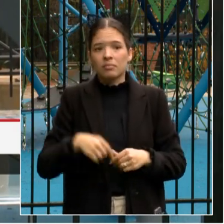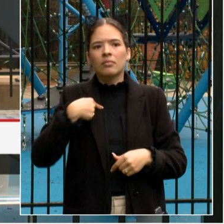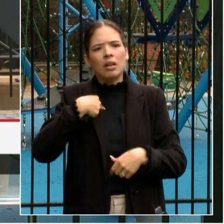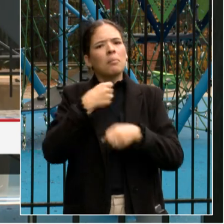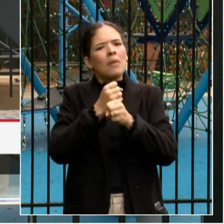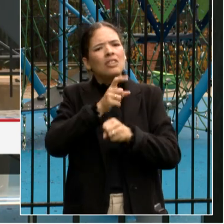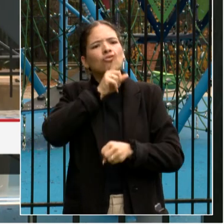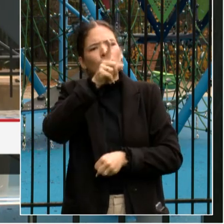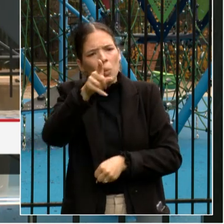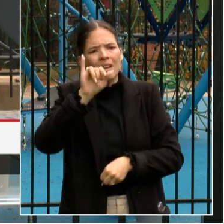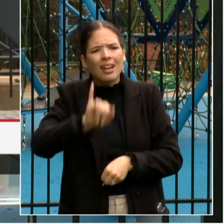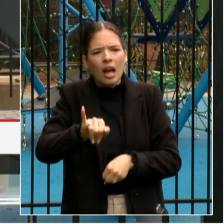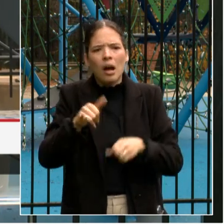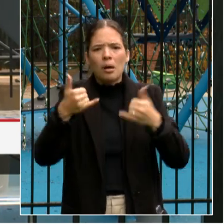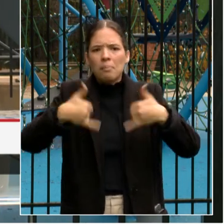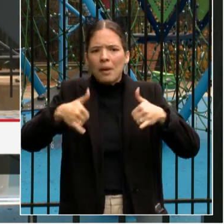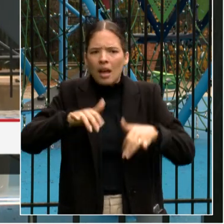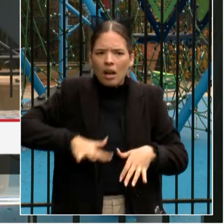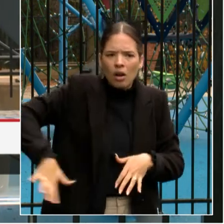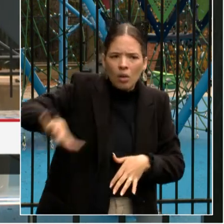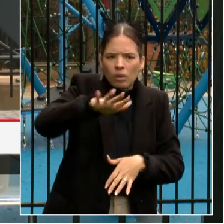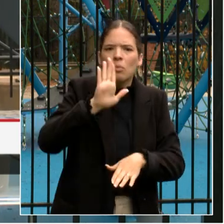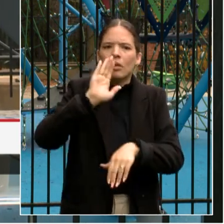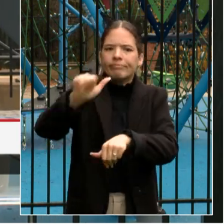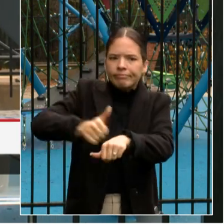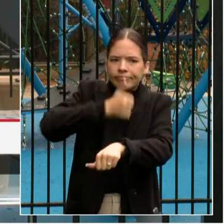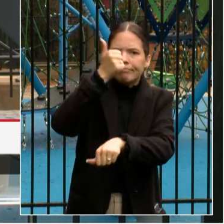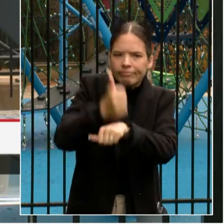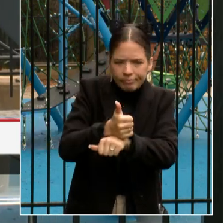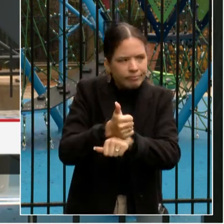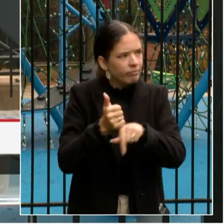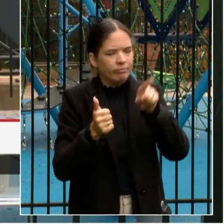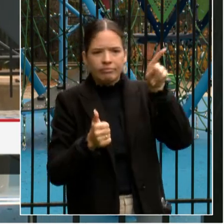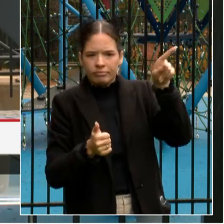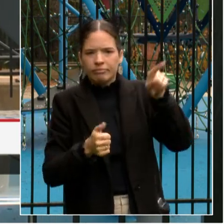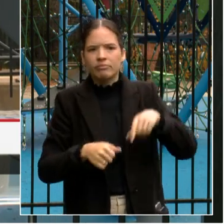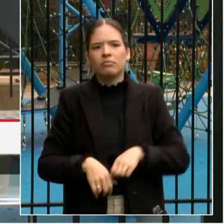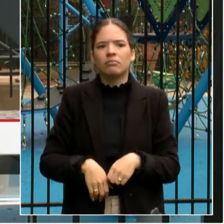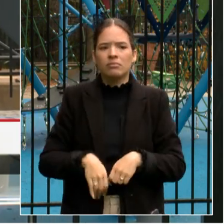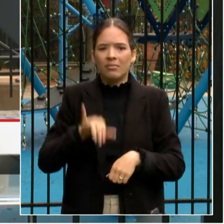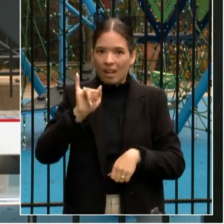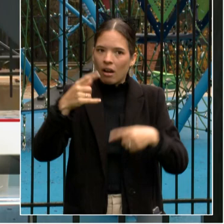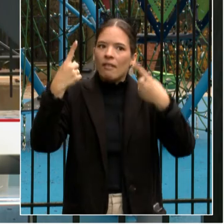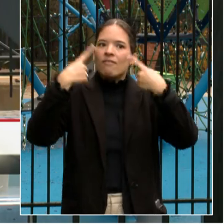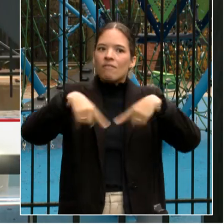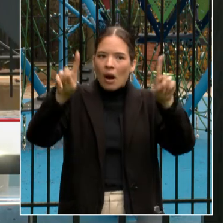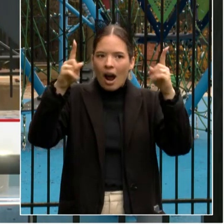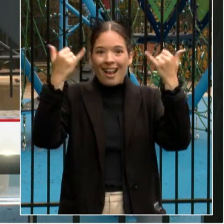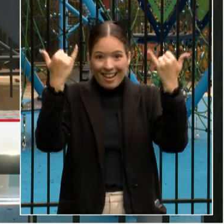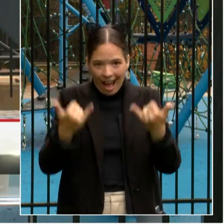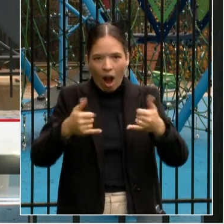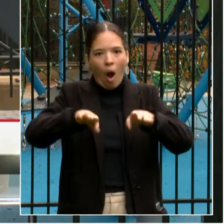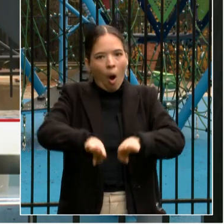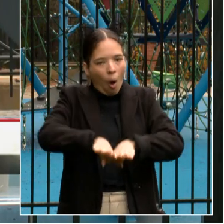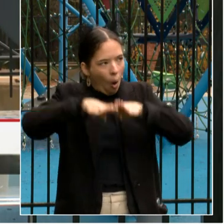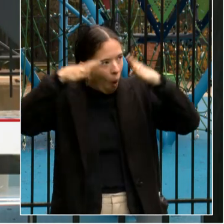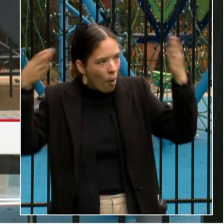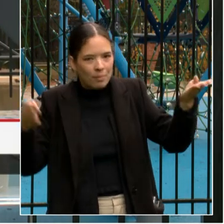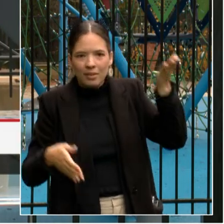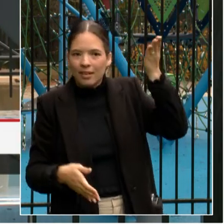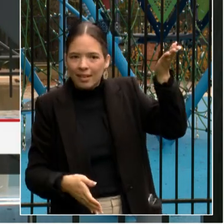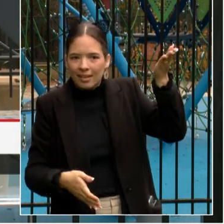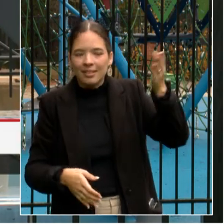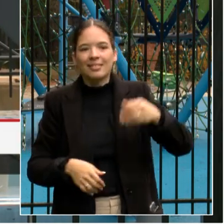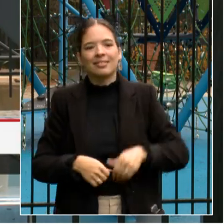would be one day come to fruition. And here are we today. With that, I'd like to bring our amazing